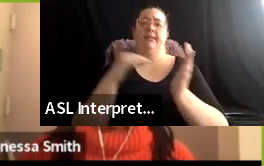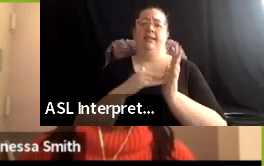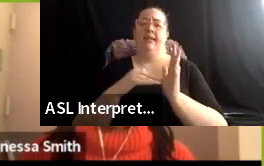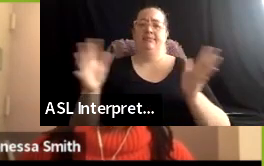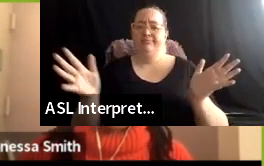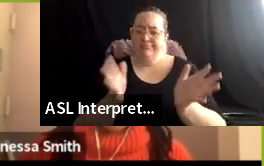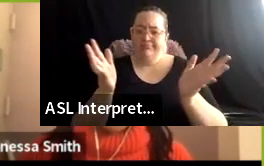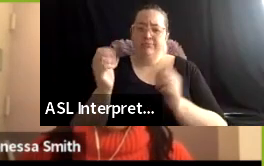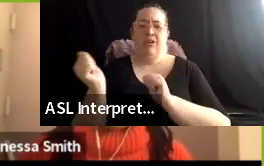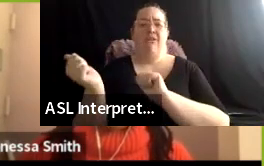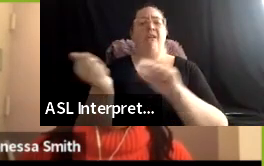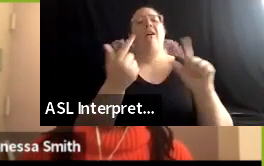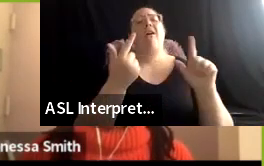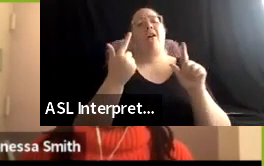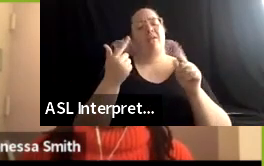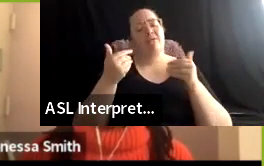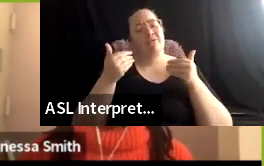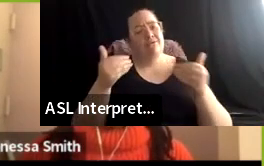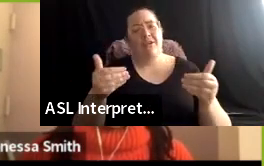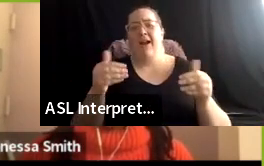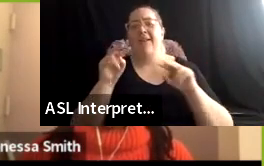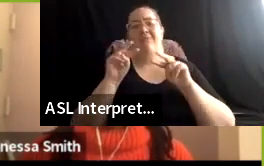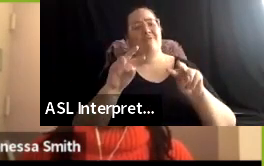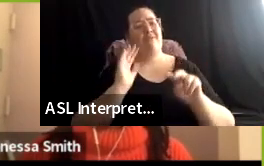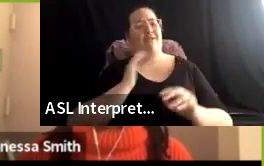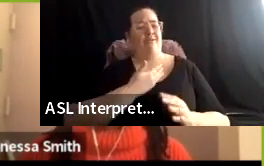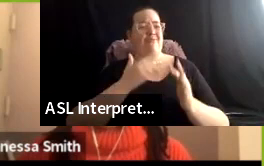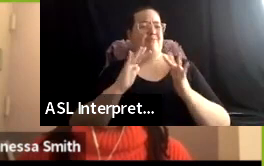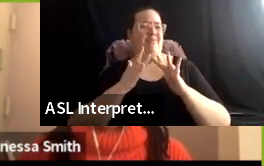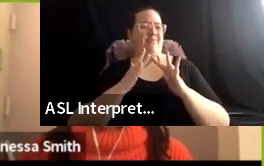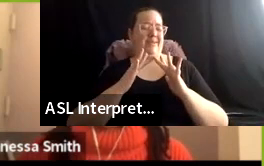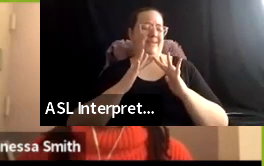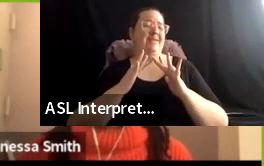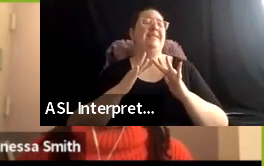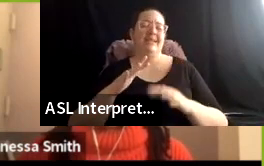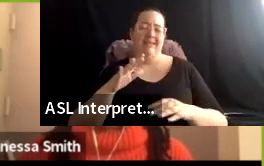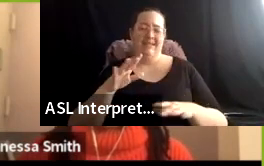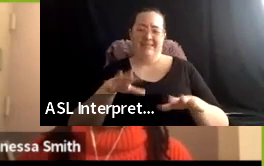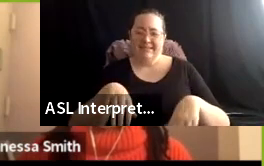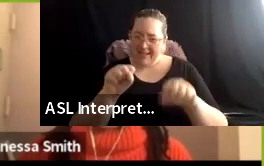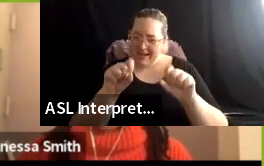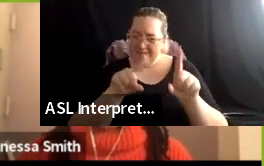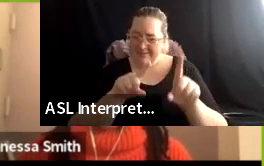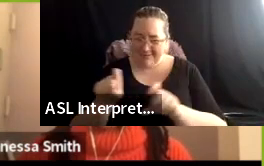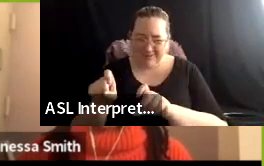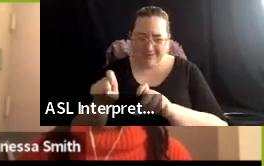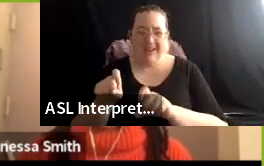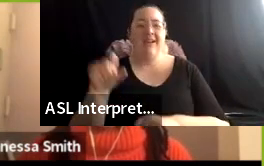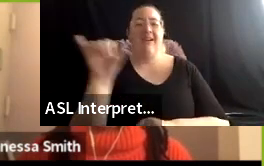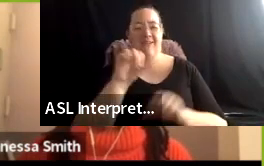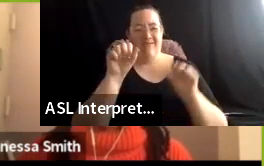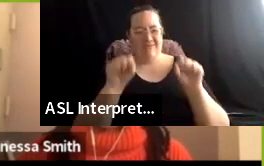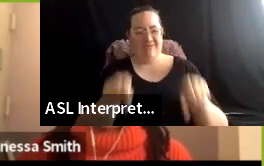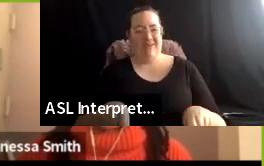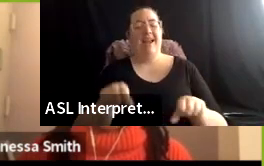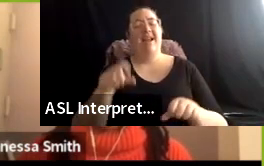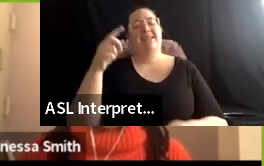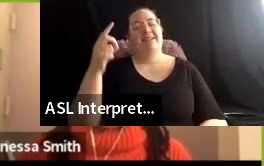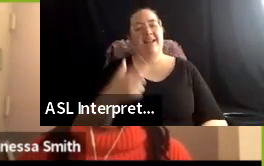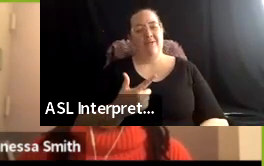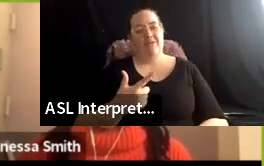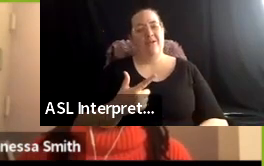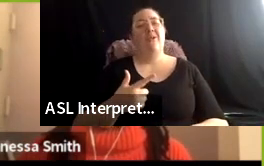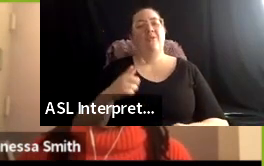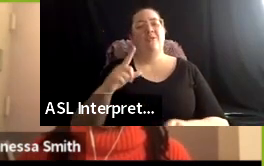to, to visit our page, um, and take the survey. Um, you're also able to download the questions as a